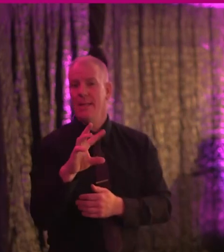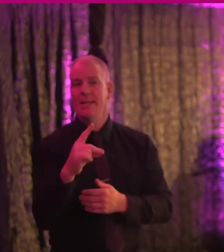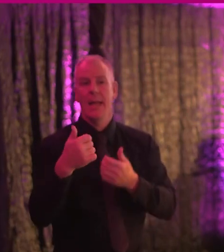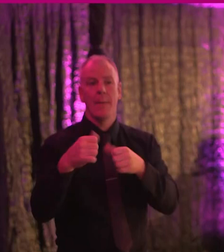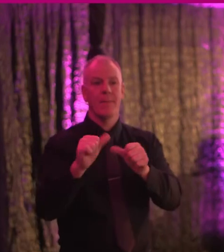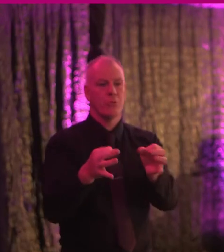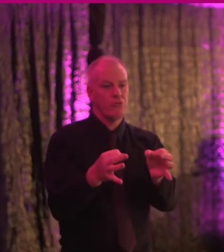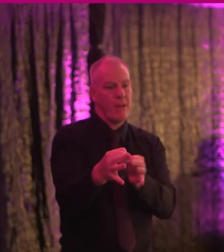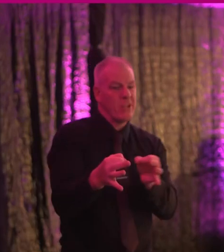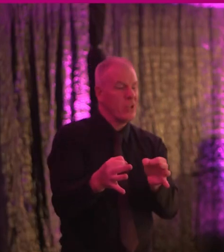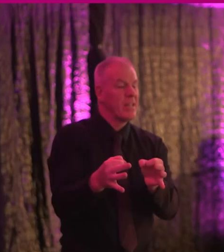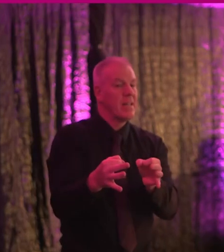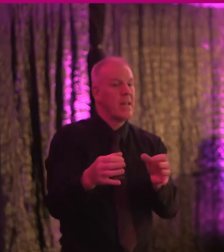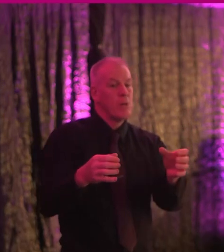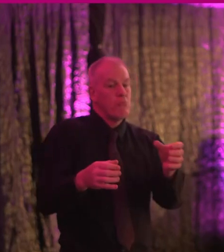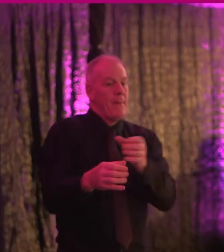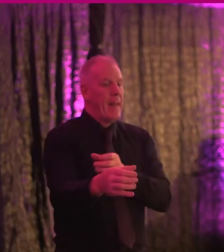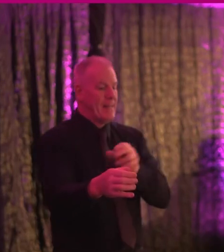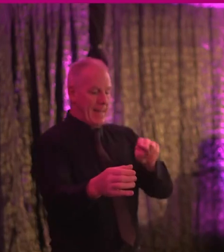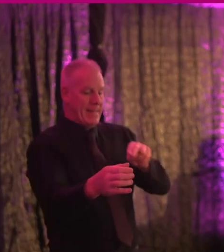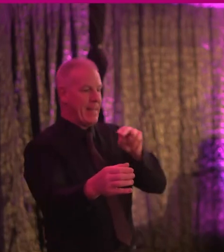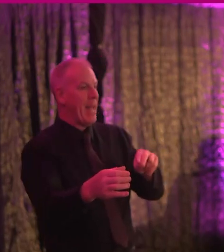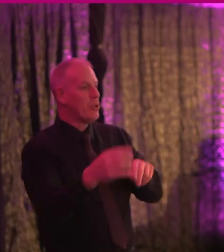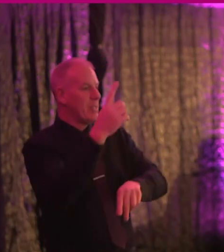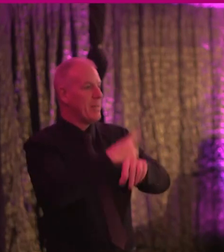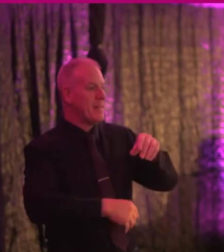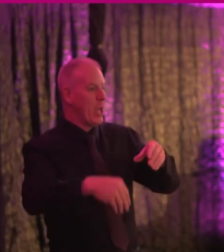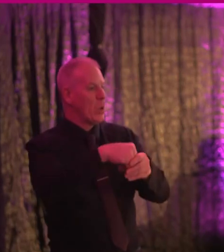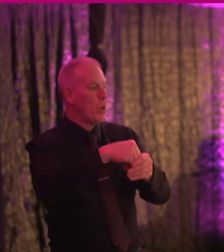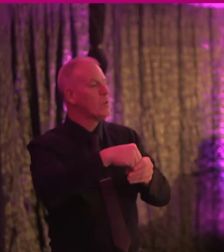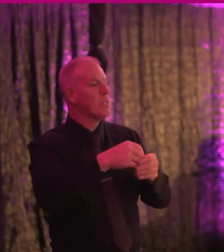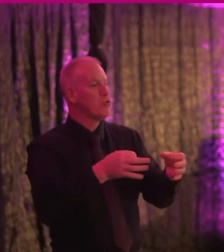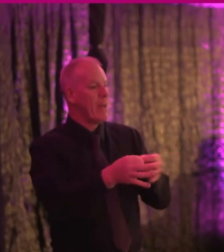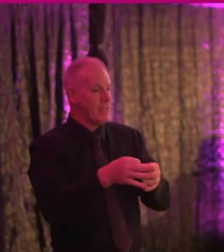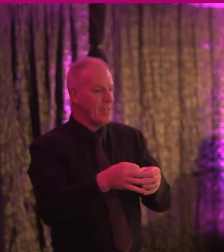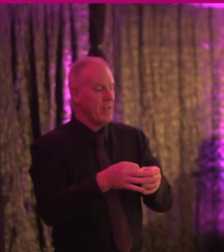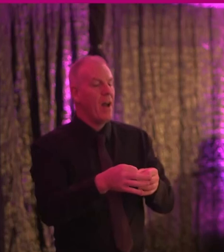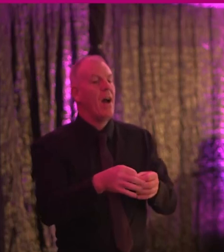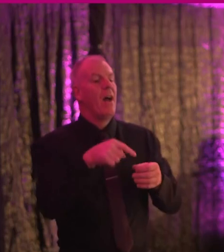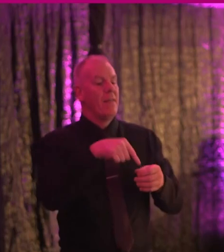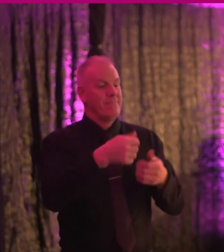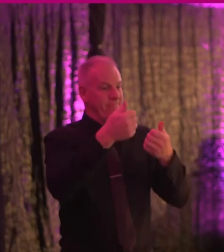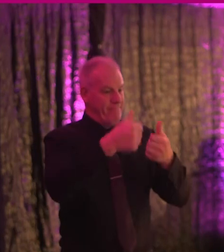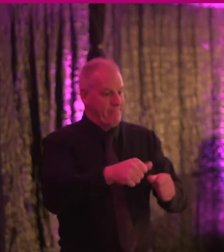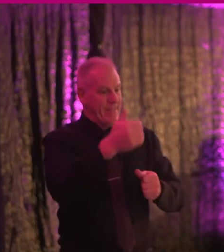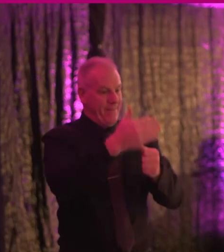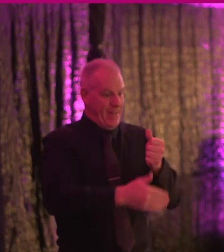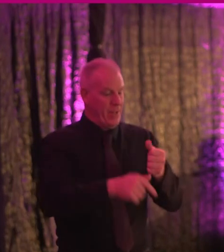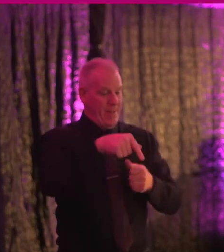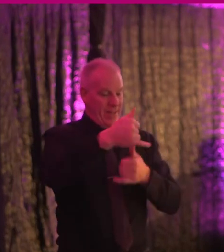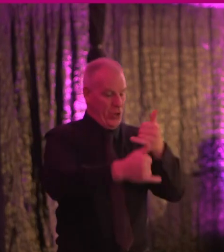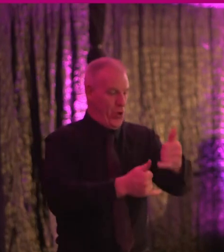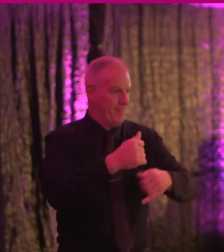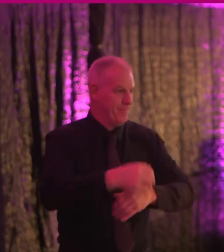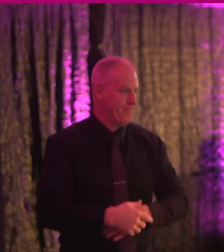strategy to replace the National Disability Inclusion Strategy when it reaches the end of its lifetime this